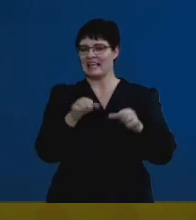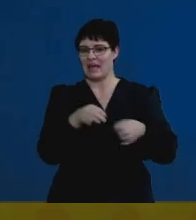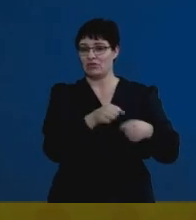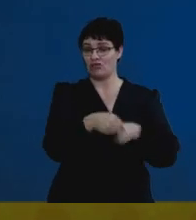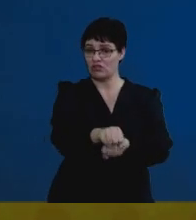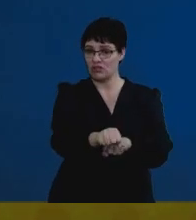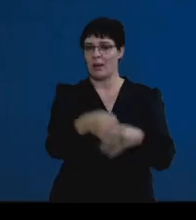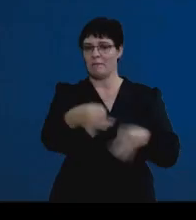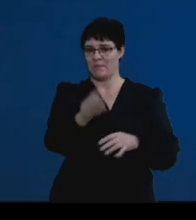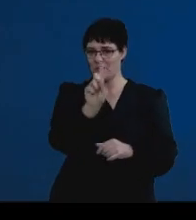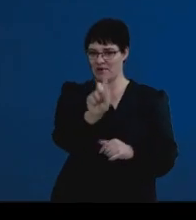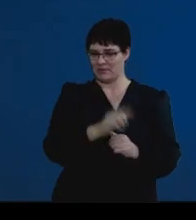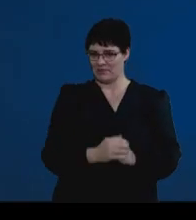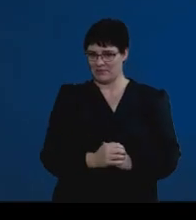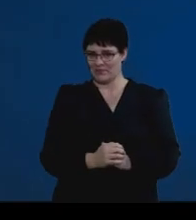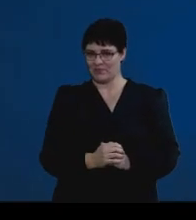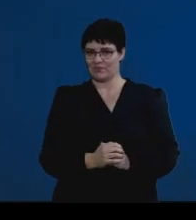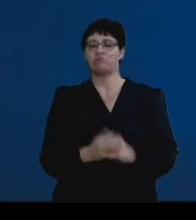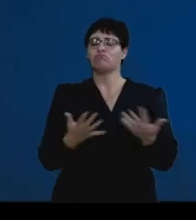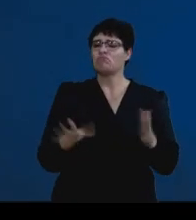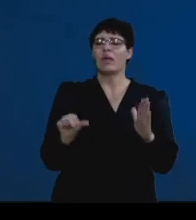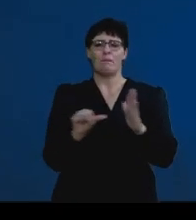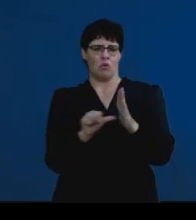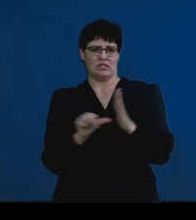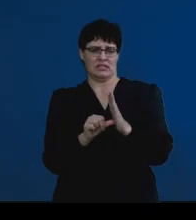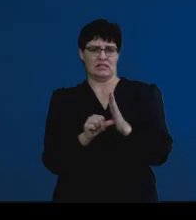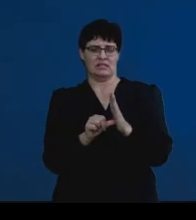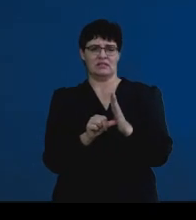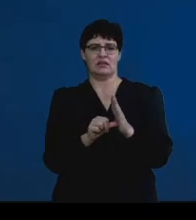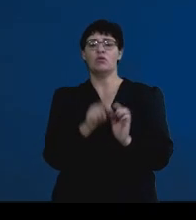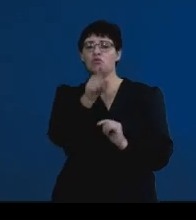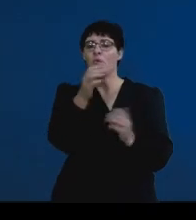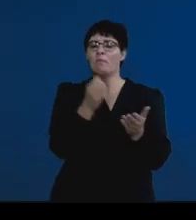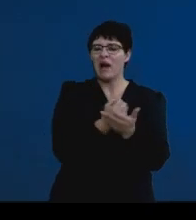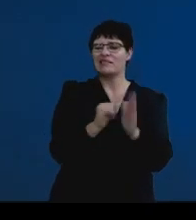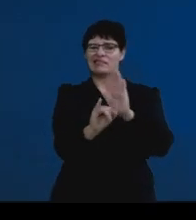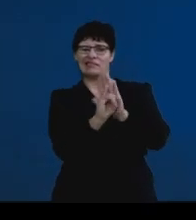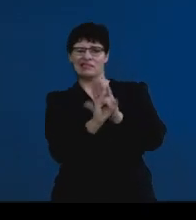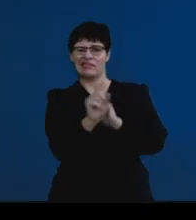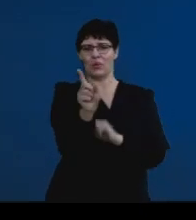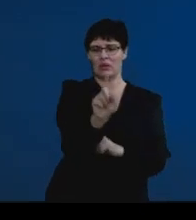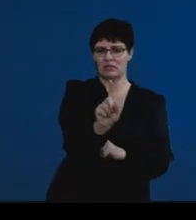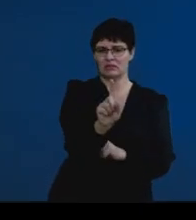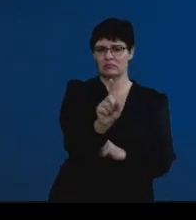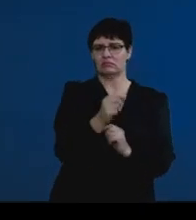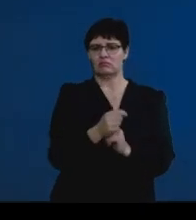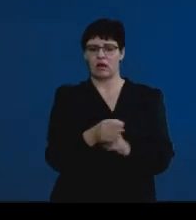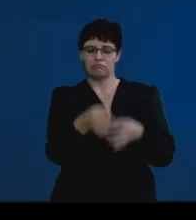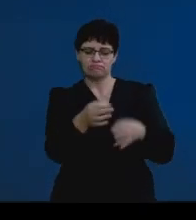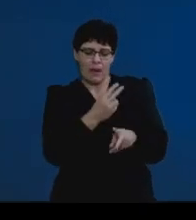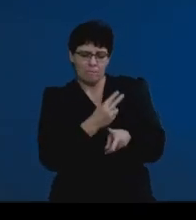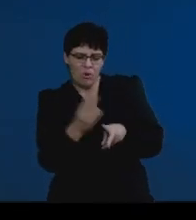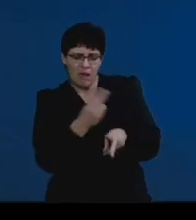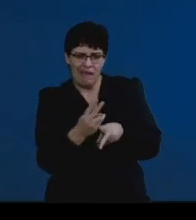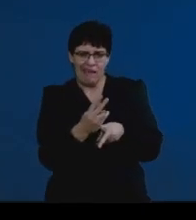paper one. So it's important for us to identify what is the best way to look at preparing